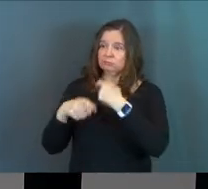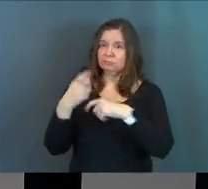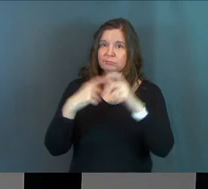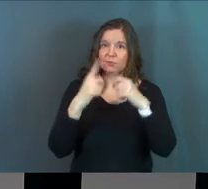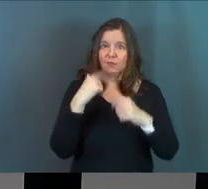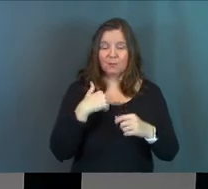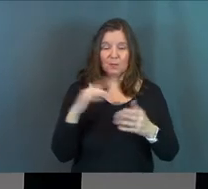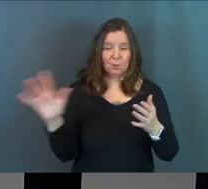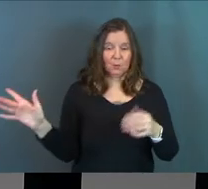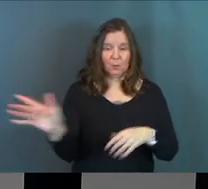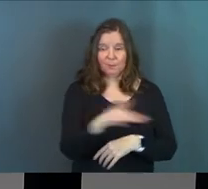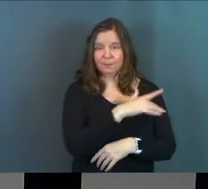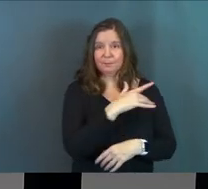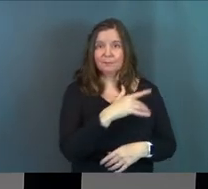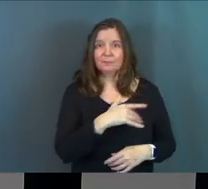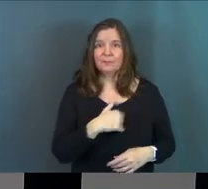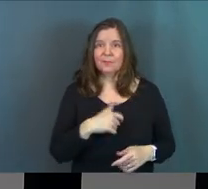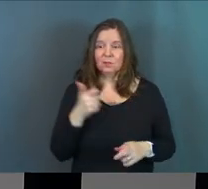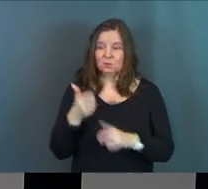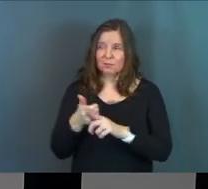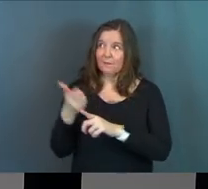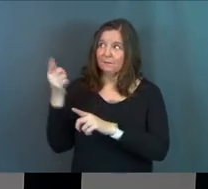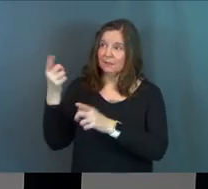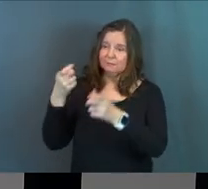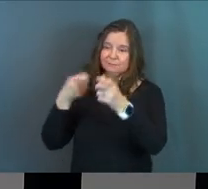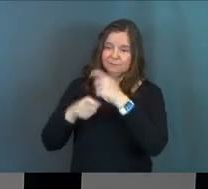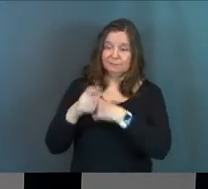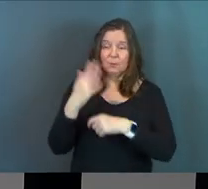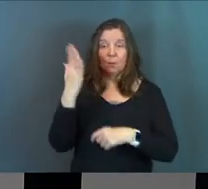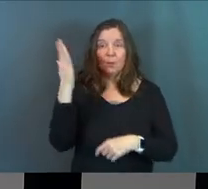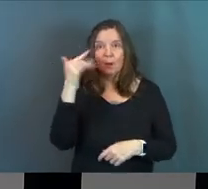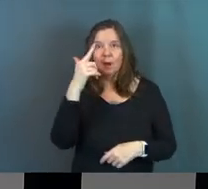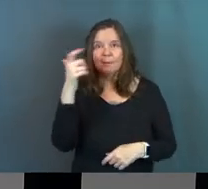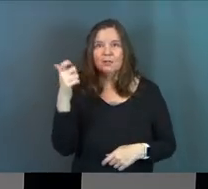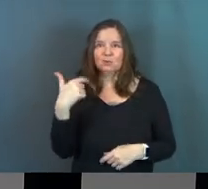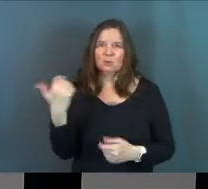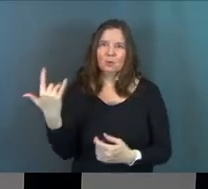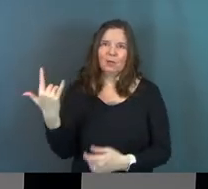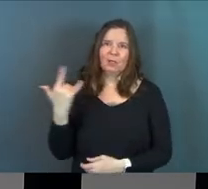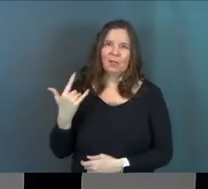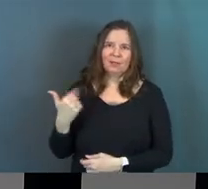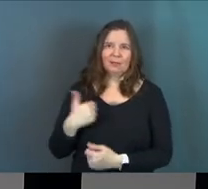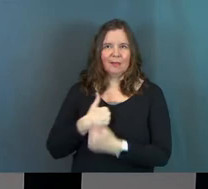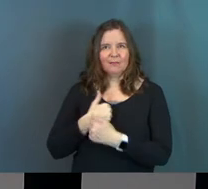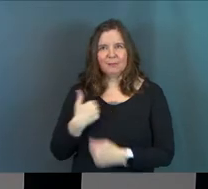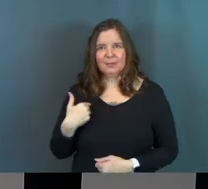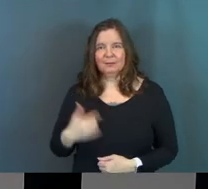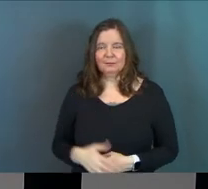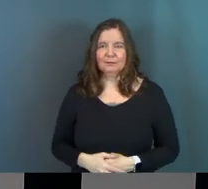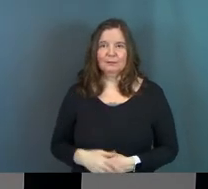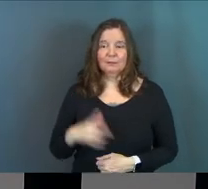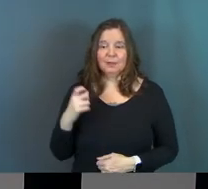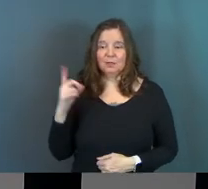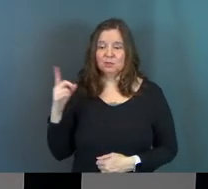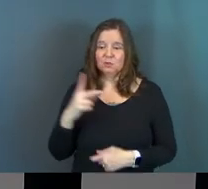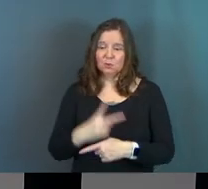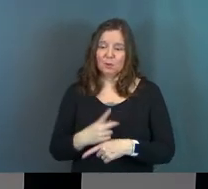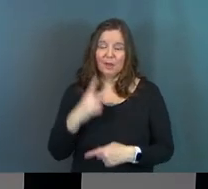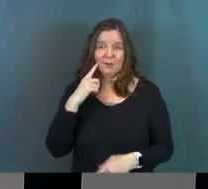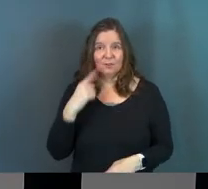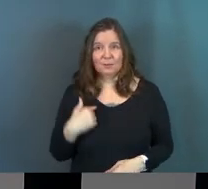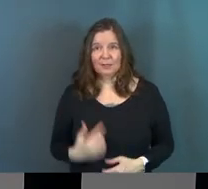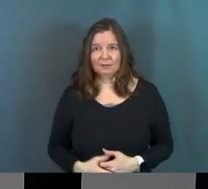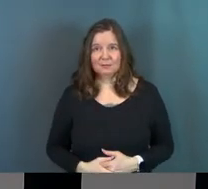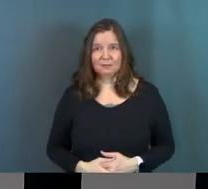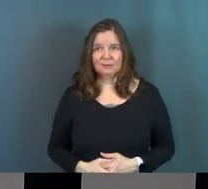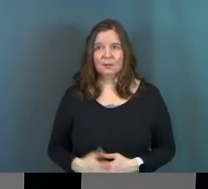But you wiped it out and you put yourself there instead. Because you love me. Because you cared for me.